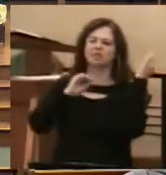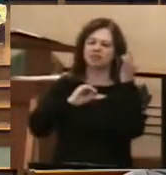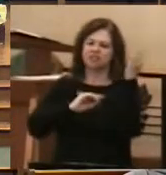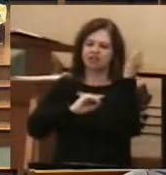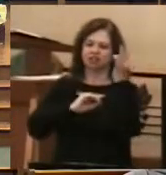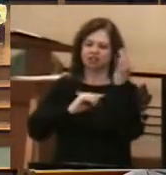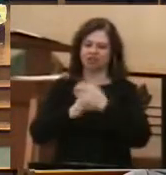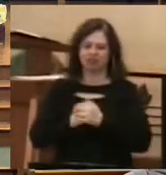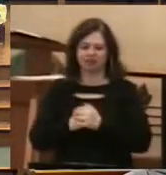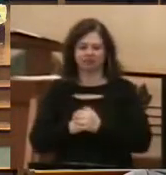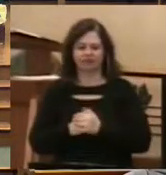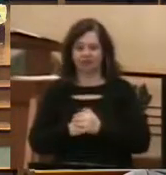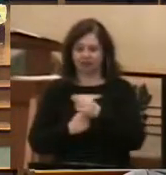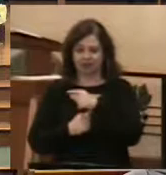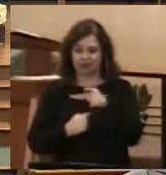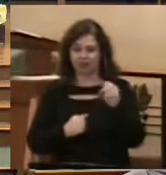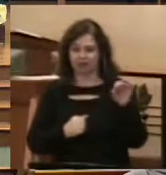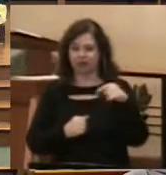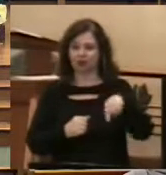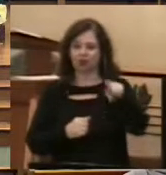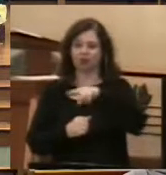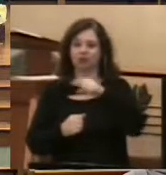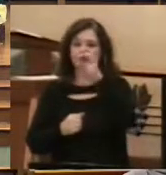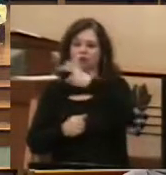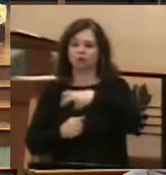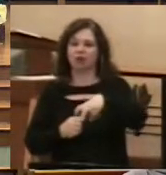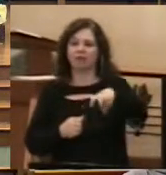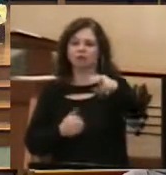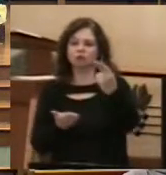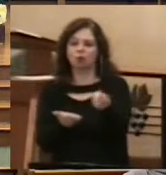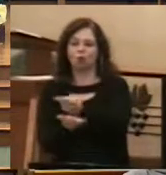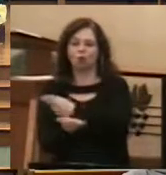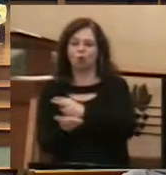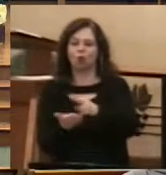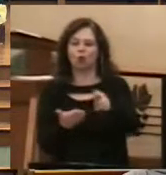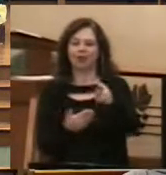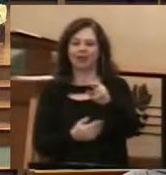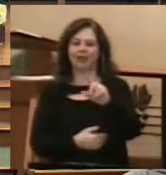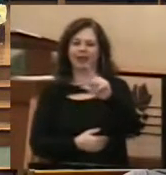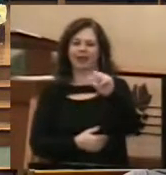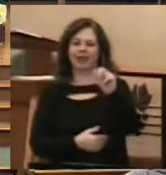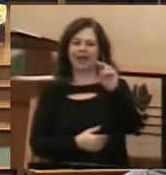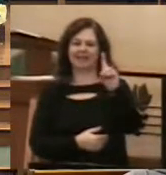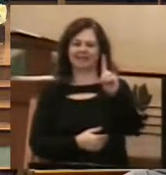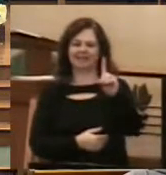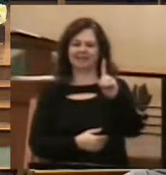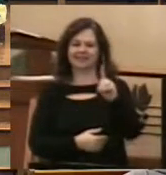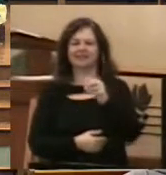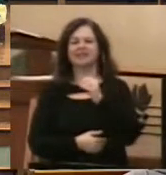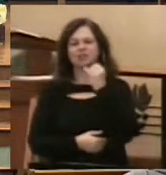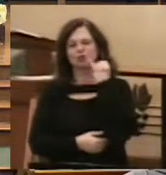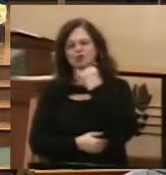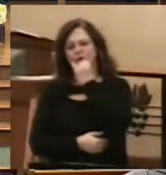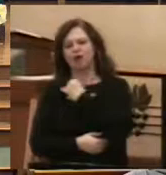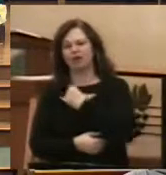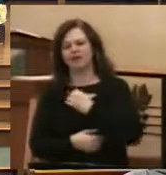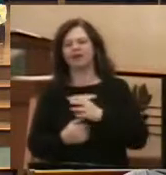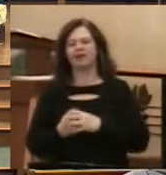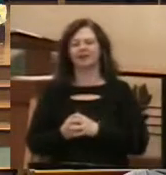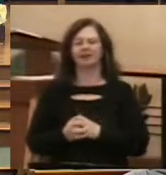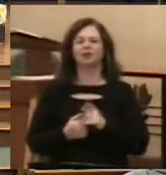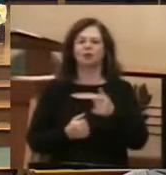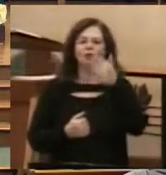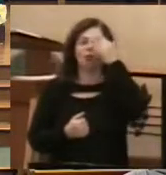If you've ever been able to travel to the Holy Land, you know that the geography of the setting of Lake Gennesaret,